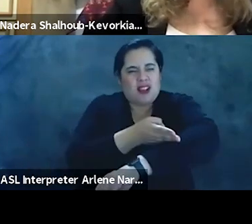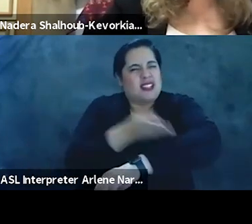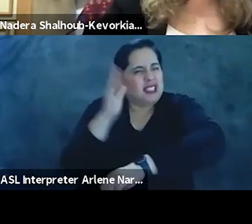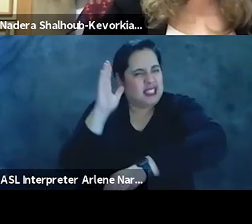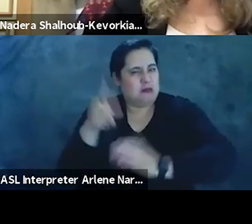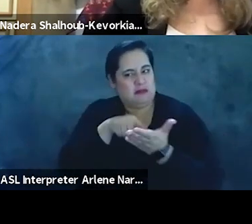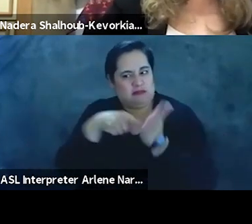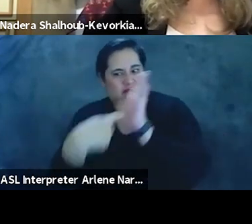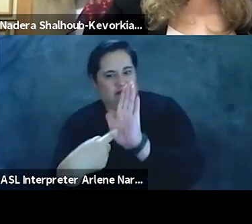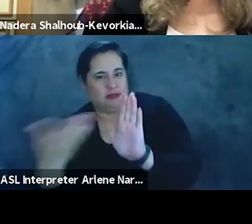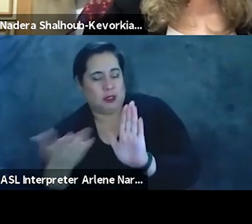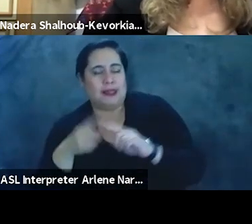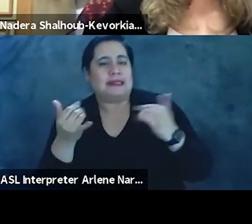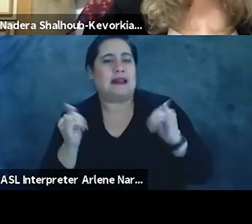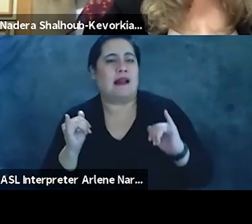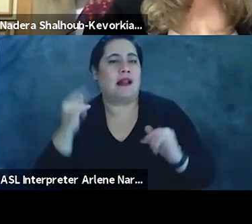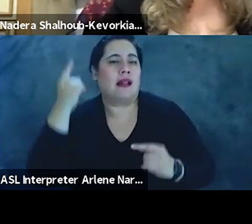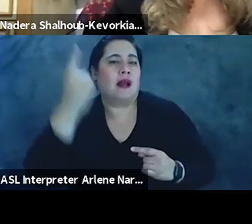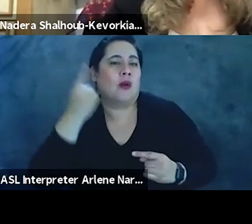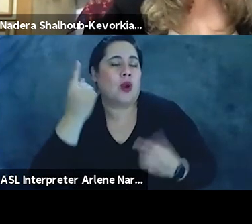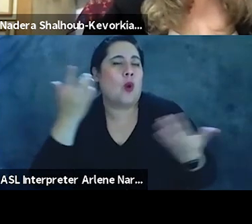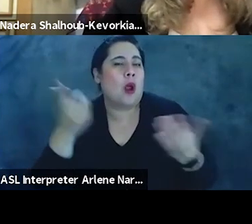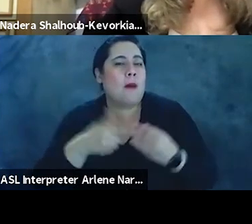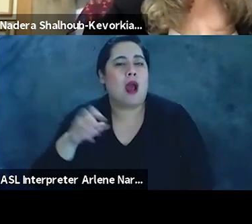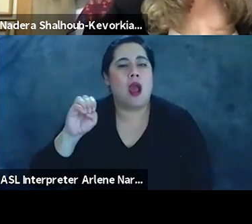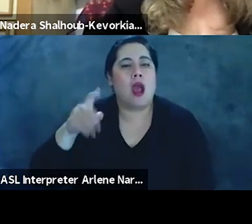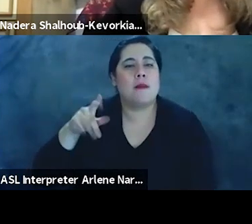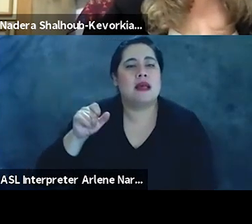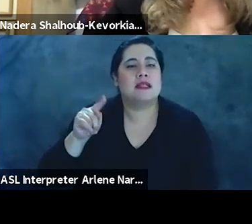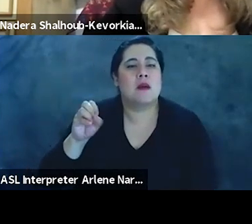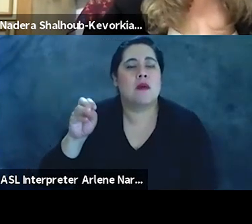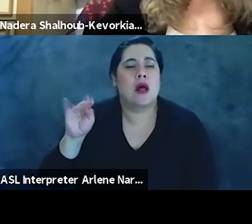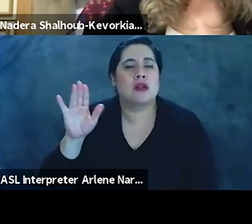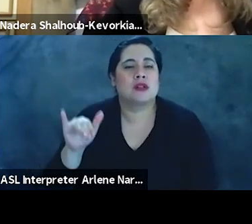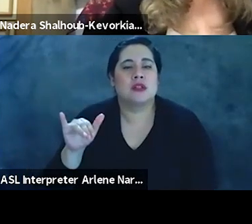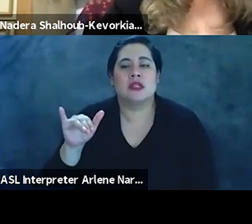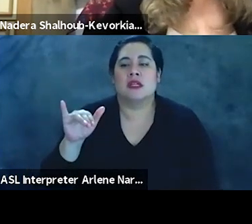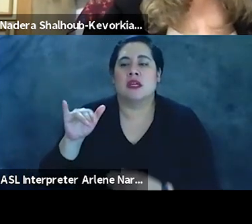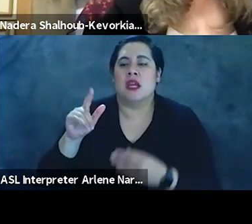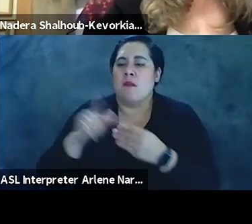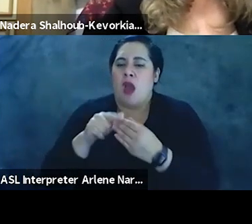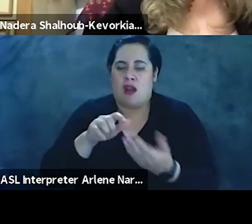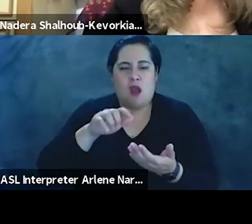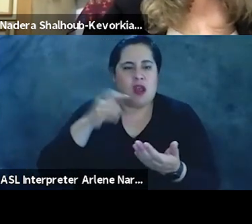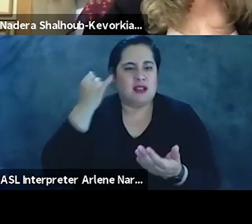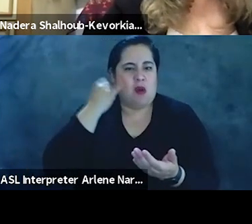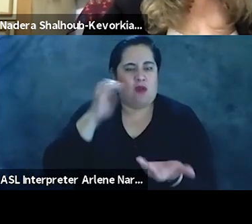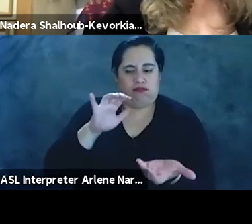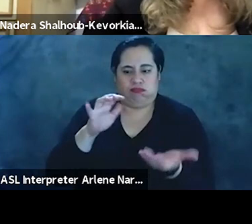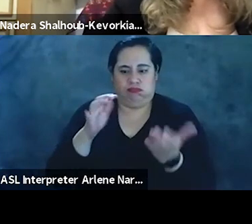Nevertheless, I wonder, what if the epistemological and political ground has shifted beneath our feet, such that this emerging